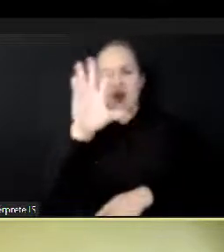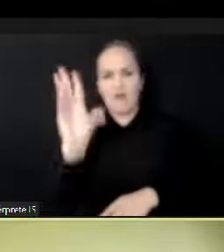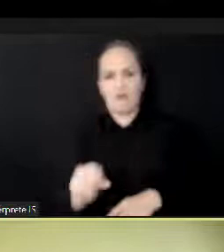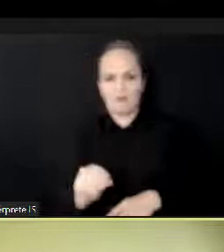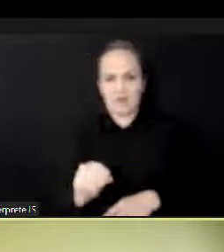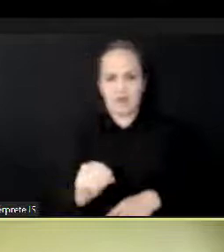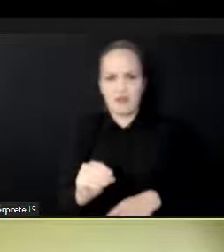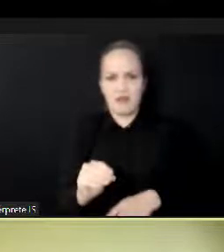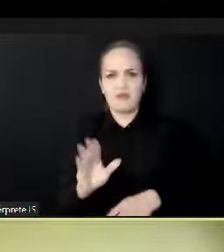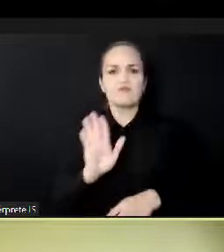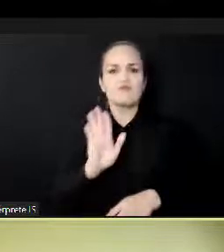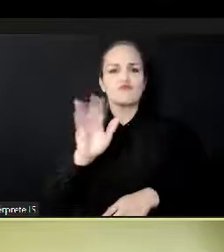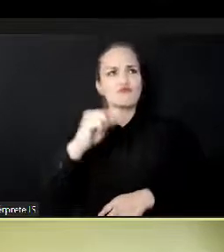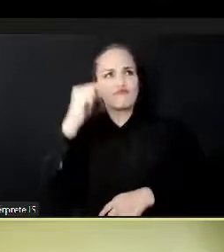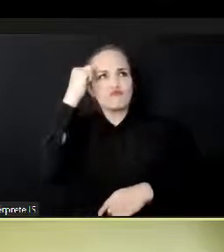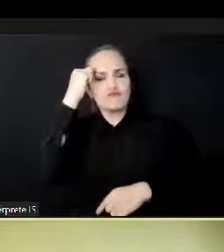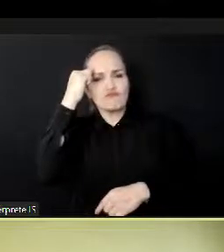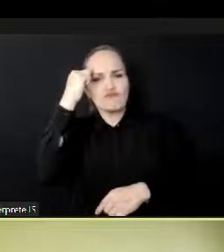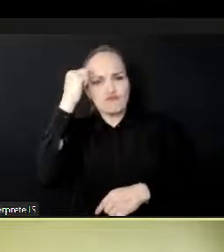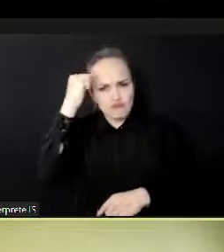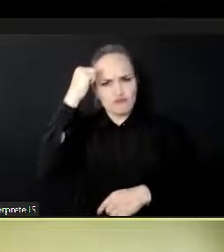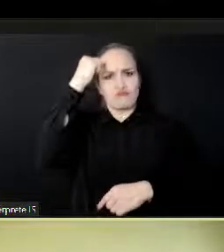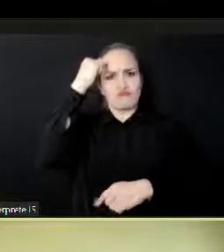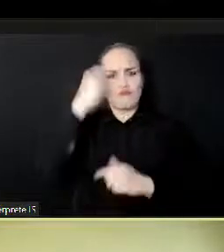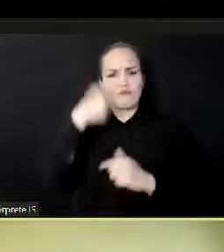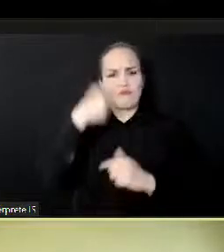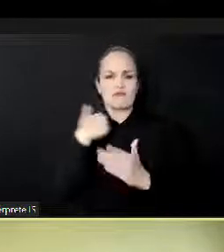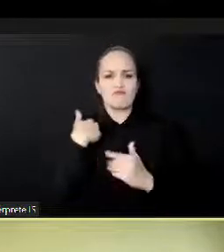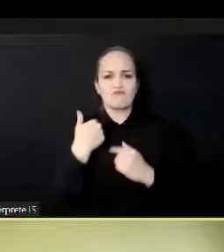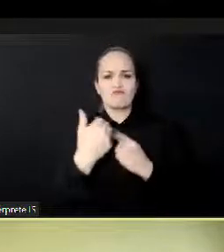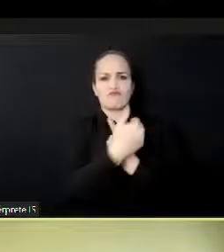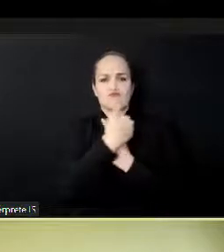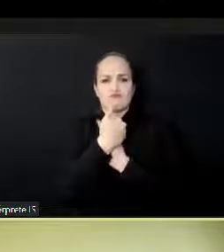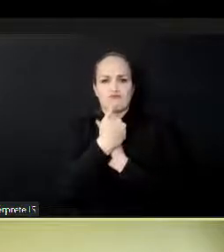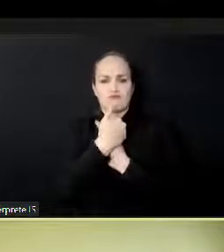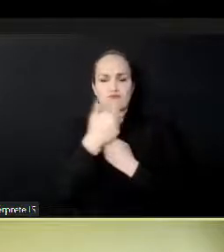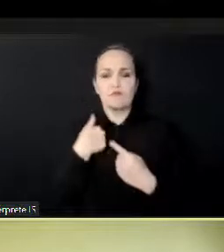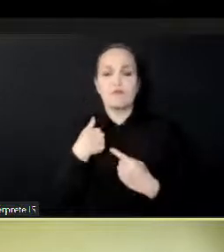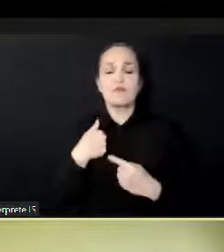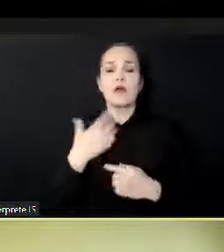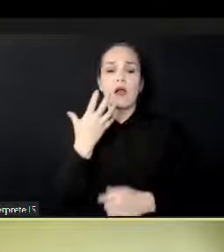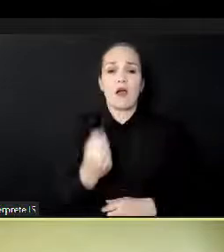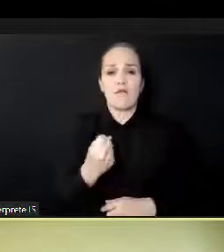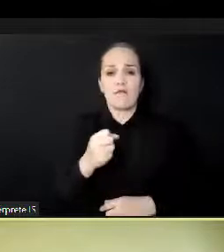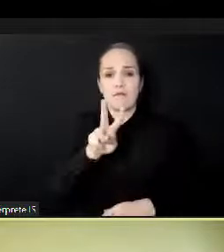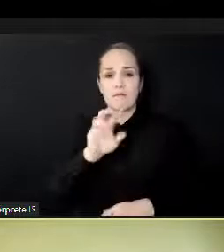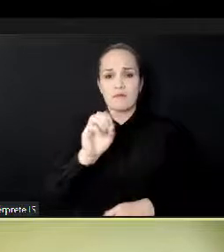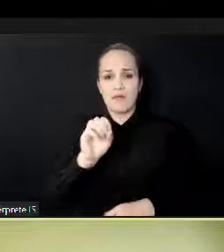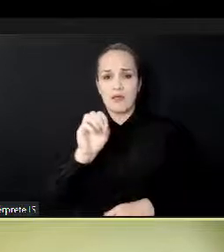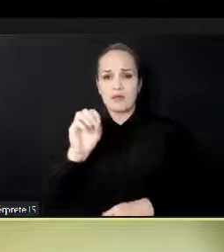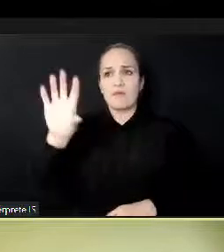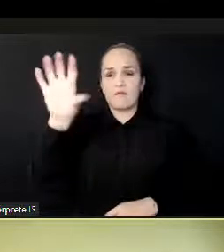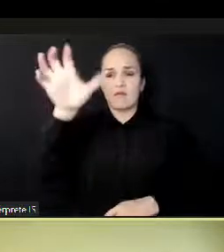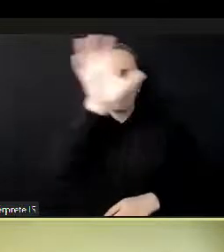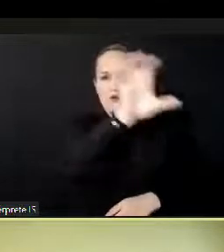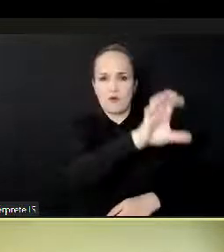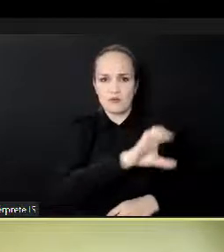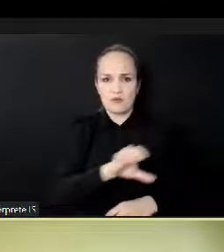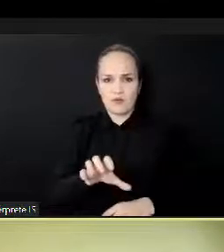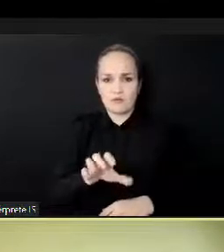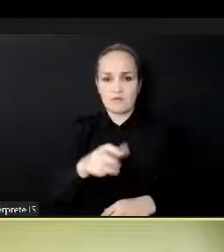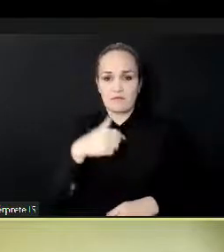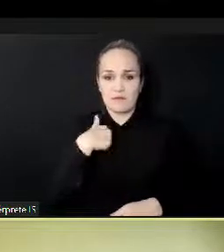member states. My name is Maureen Fondo. I handle the copyright